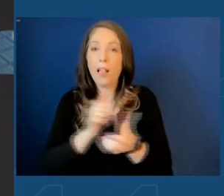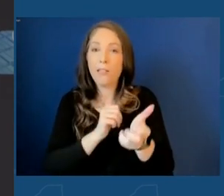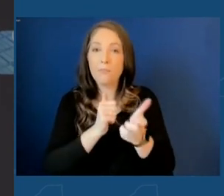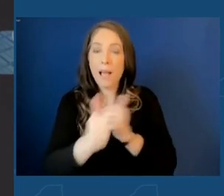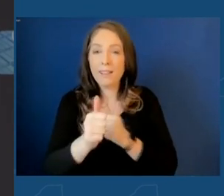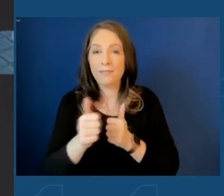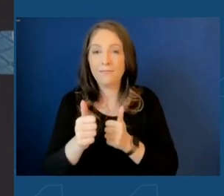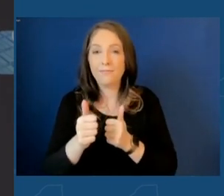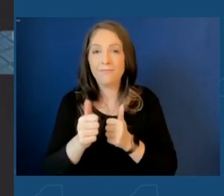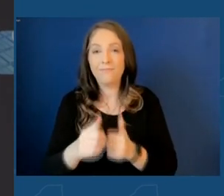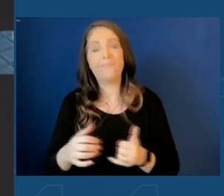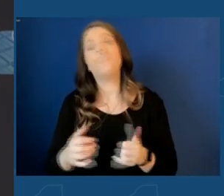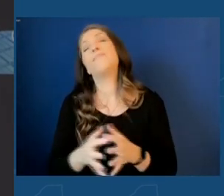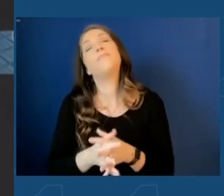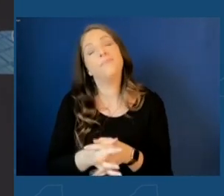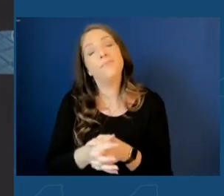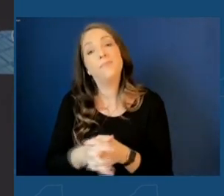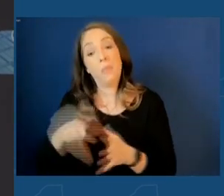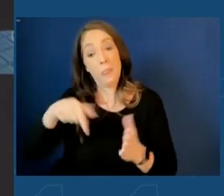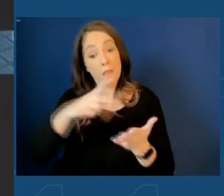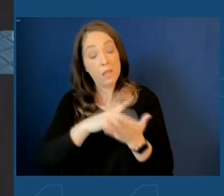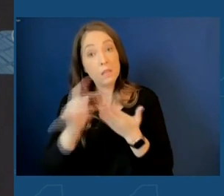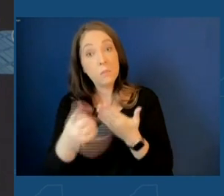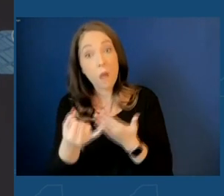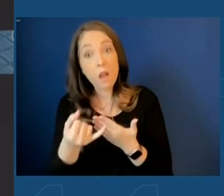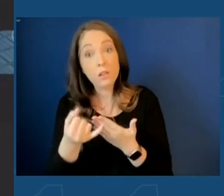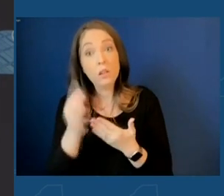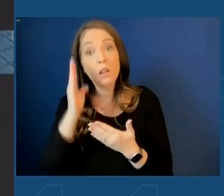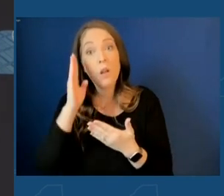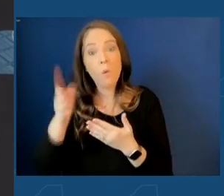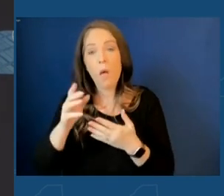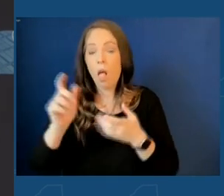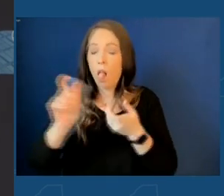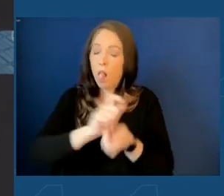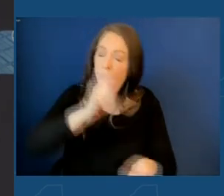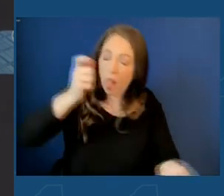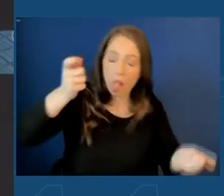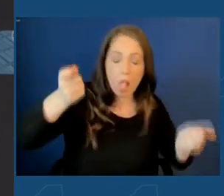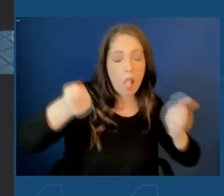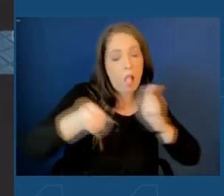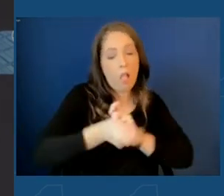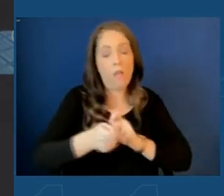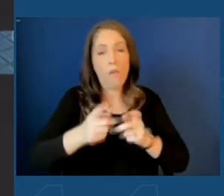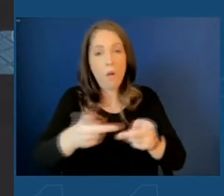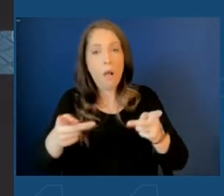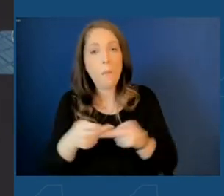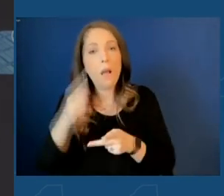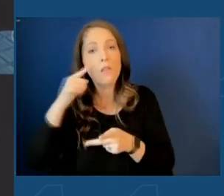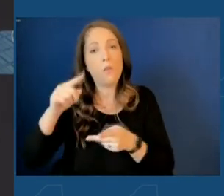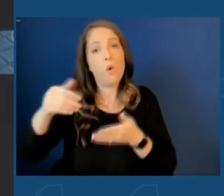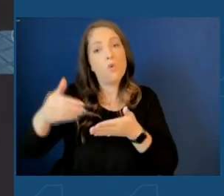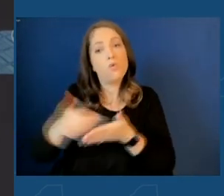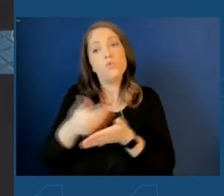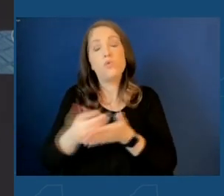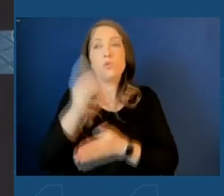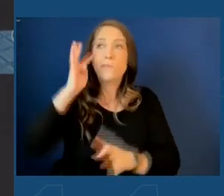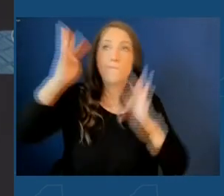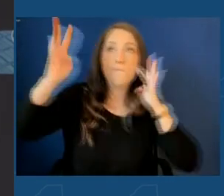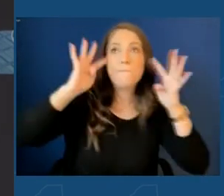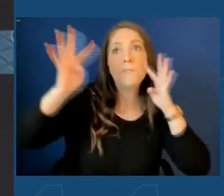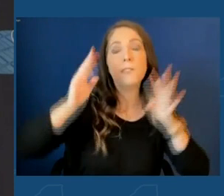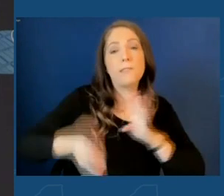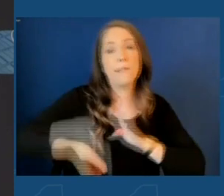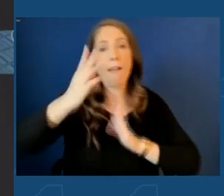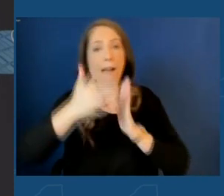history. This project will fundamentally transform the region into a new global hub for innovation and high-tech jobs.